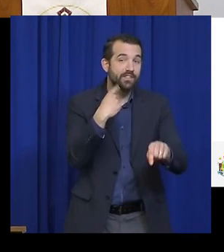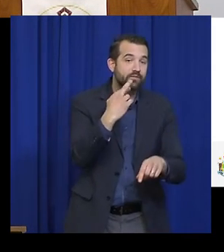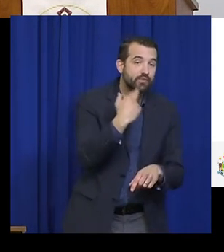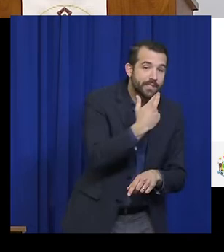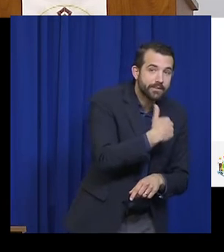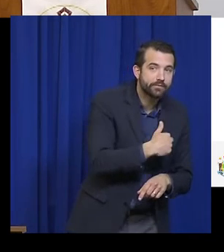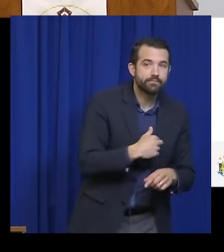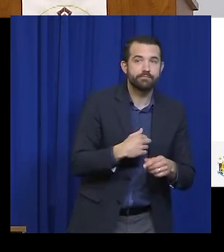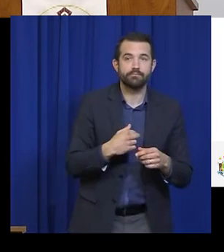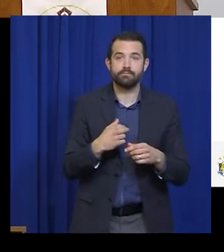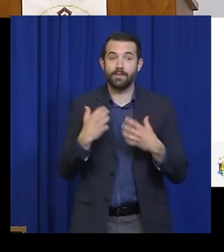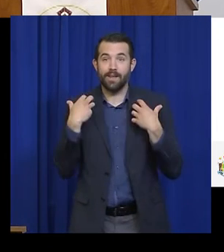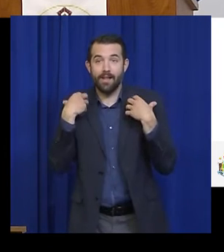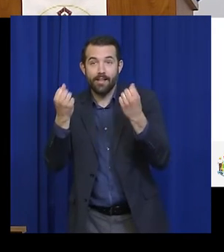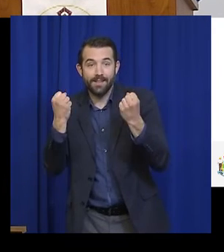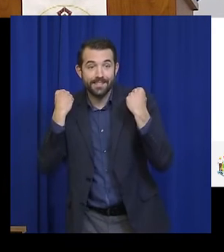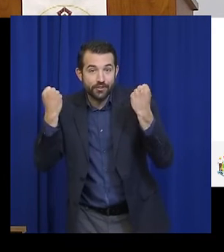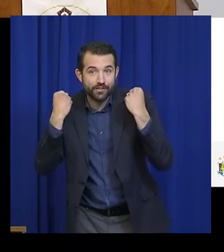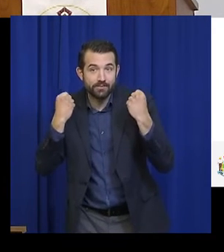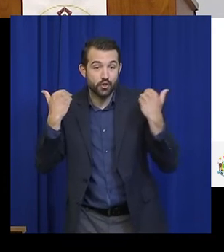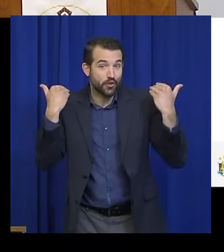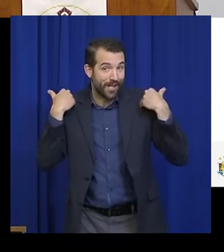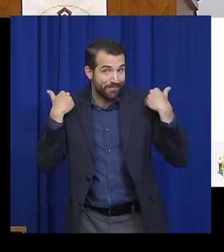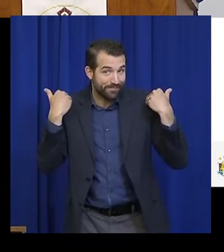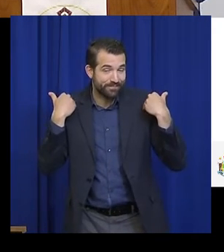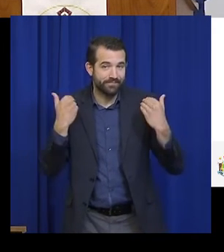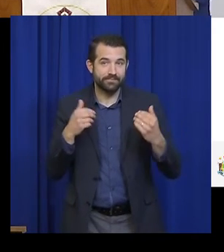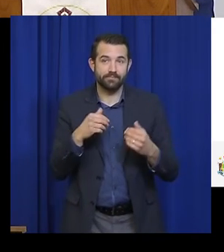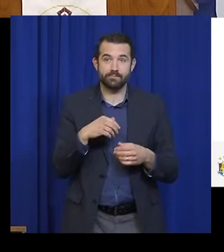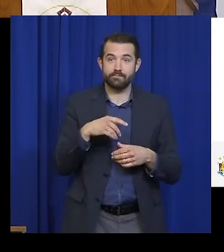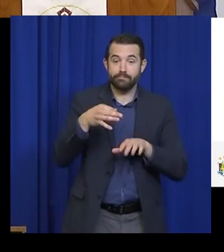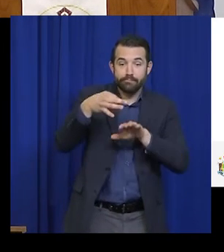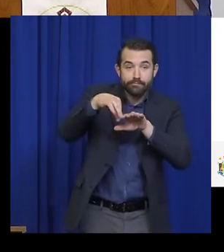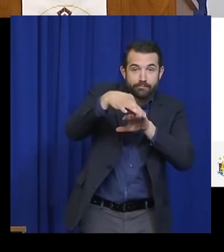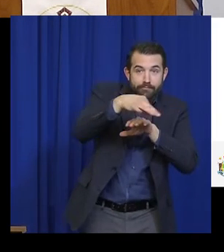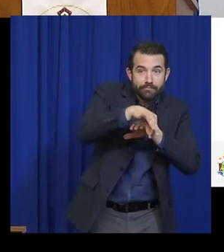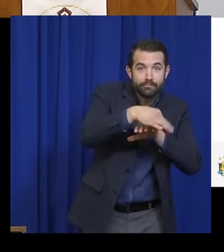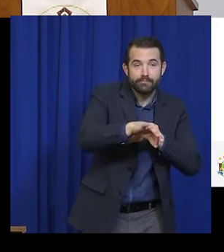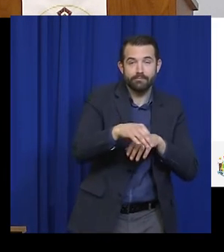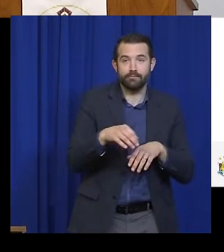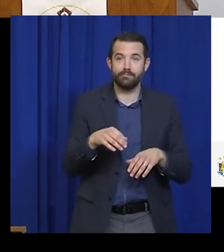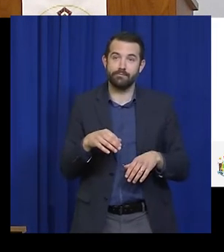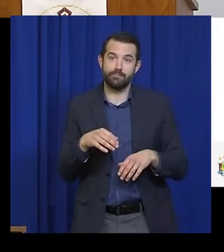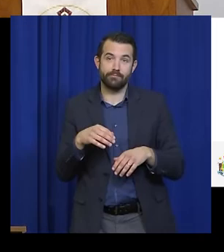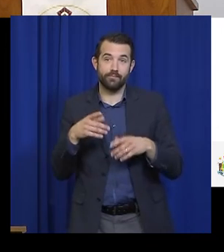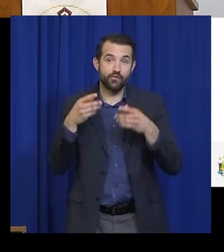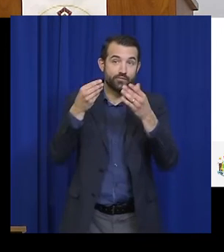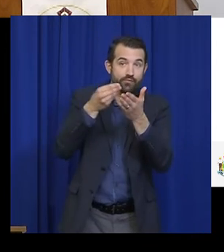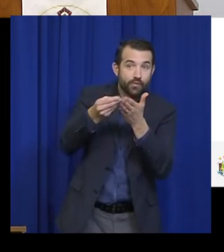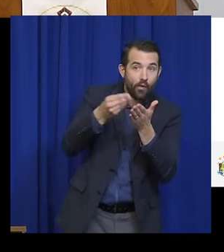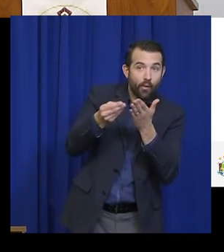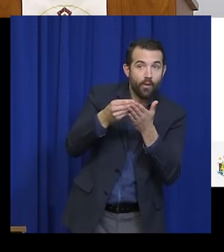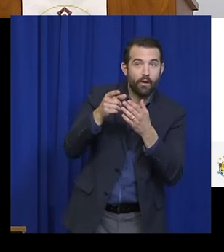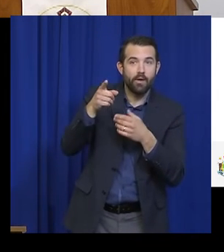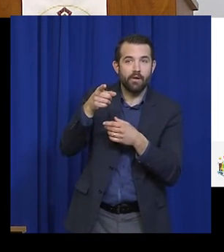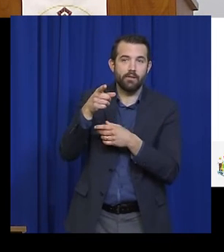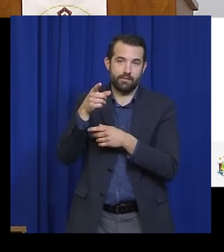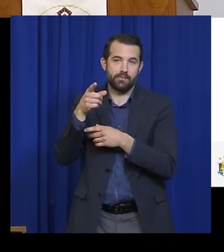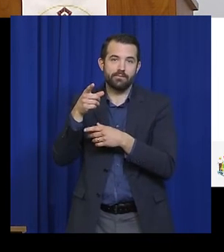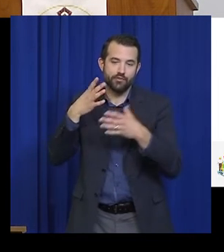for fitness and exercise centers, nail technicians, retail stores for broader in-store shopping,